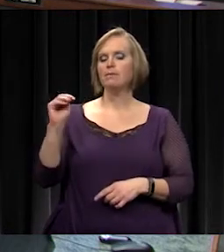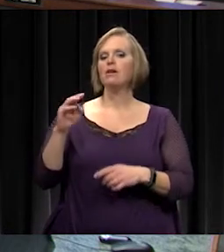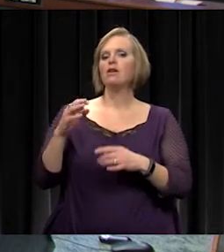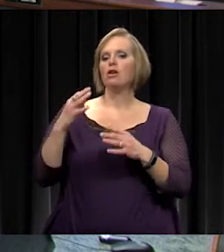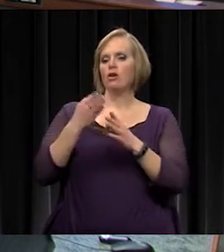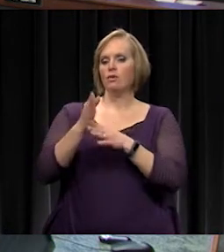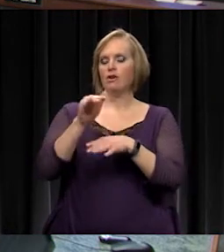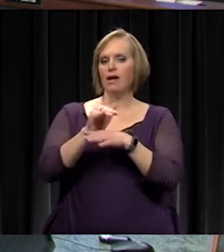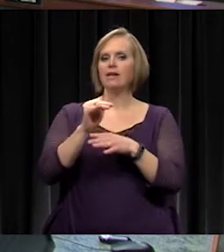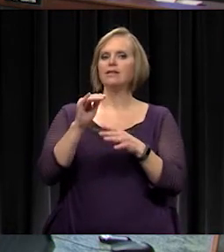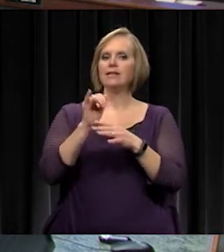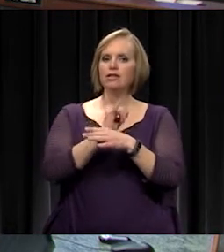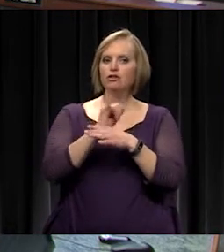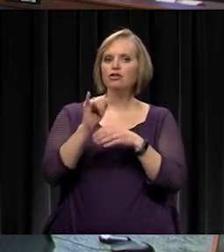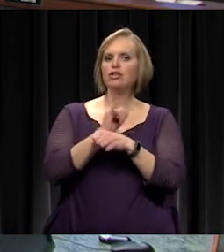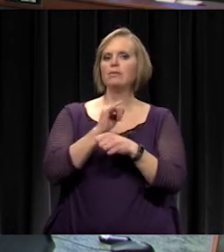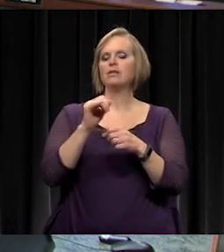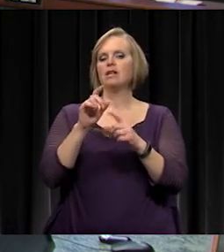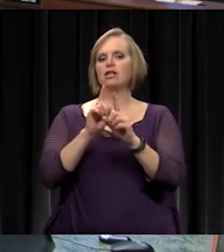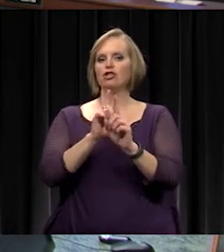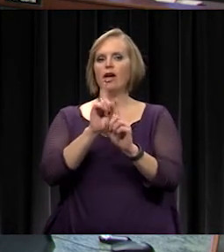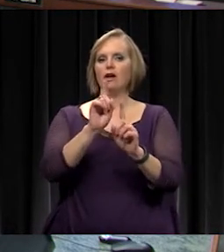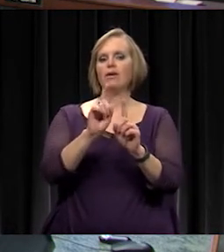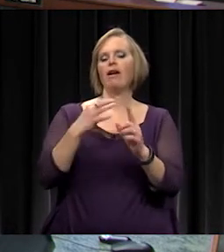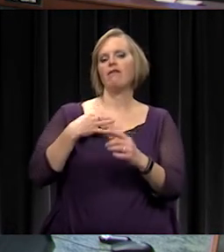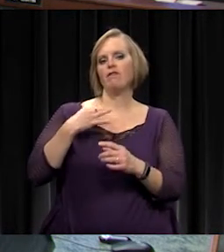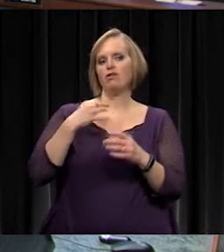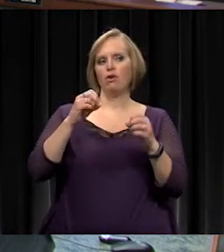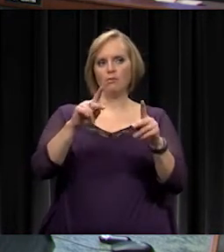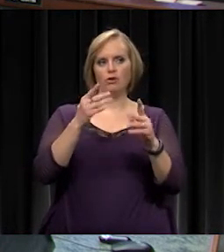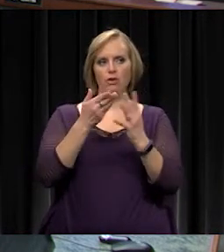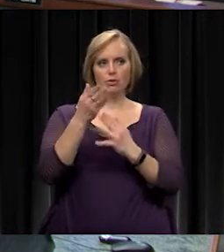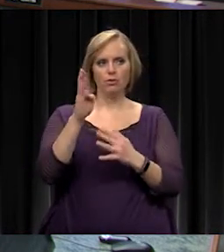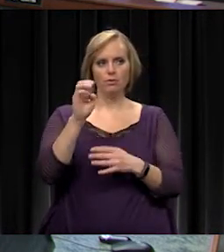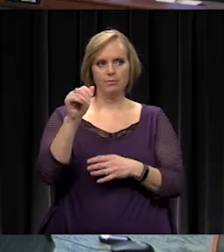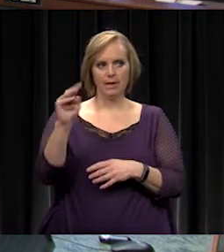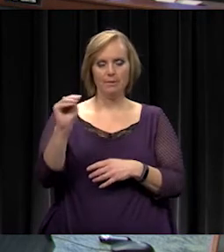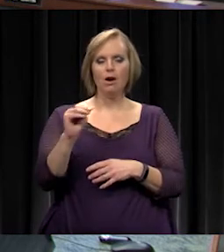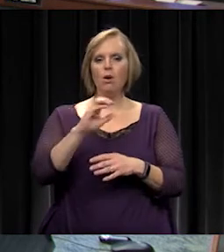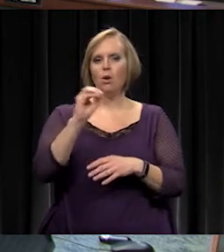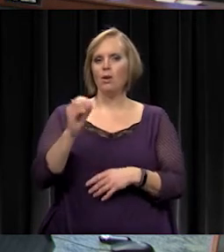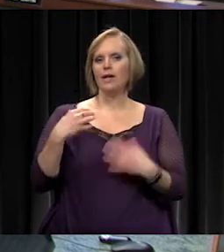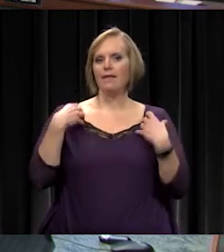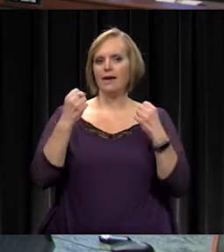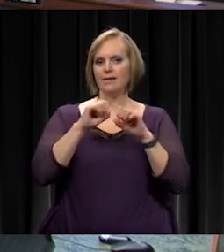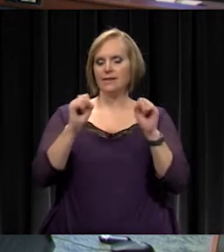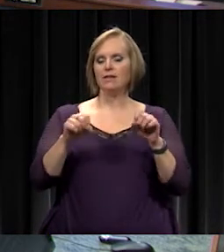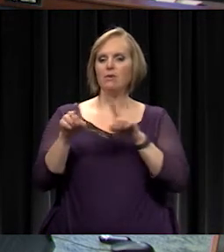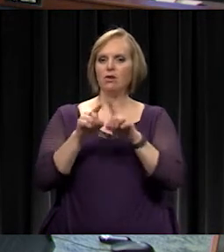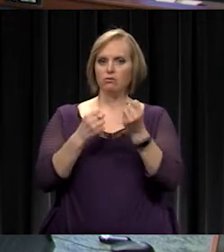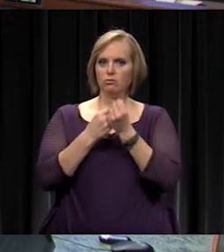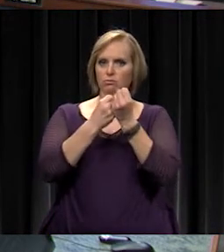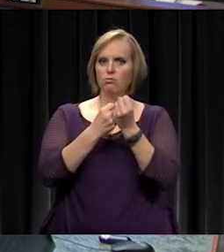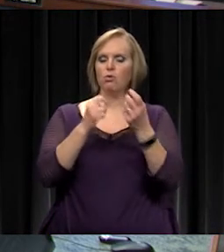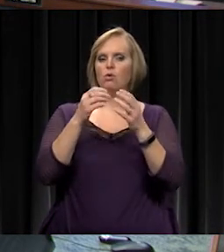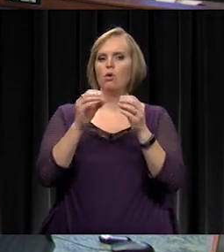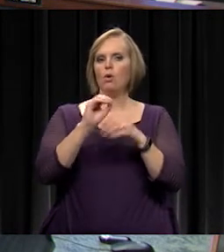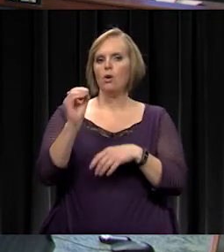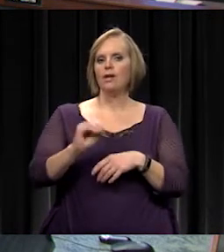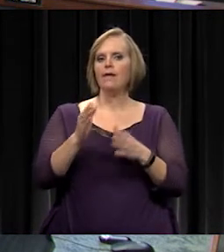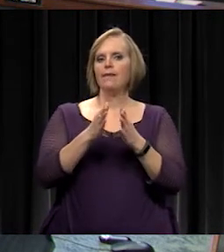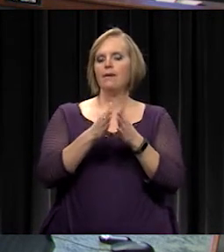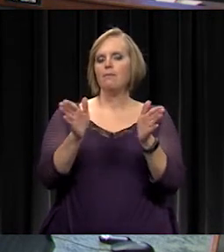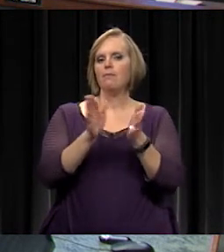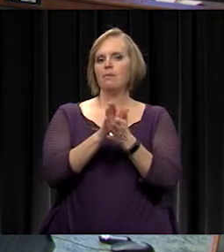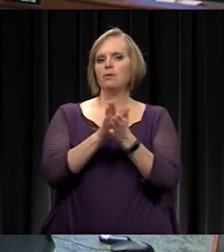shadowships, and volunteer and community service opportunities through BEAM. The Olathe Health System has also been a great supporter of the Olathe Public Schools Foundation, and